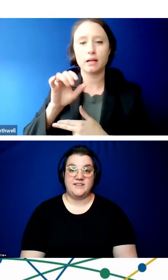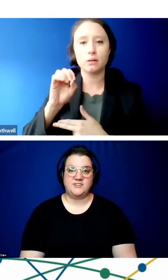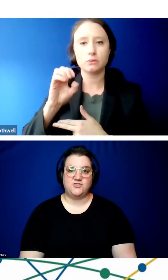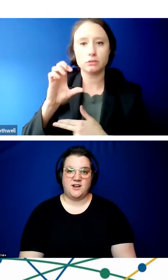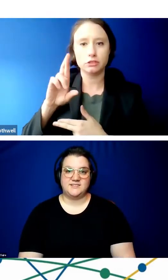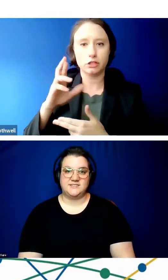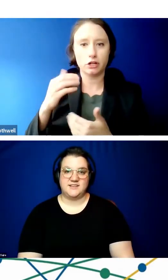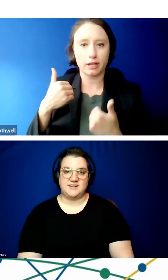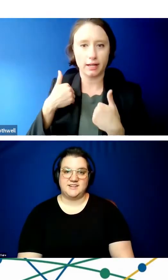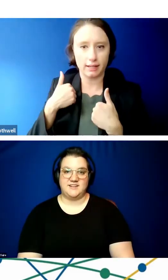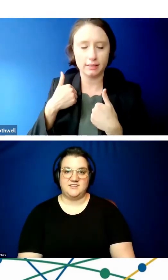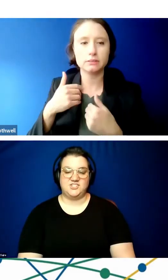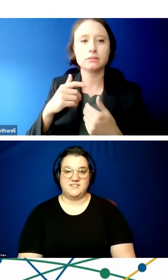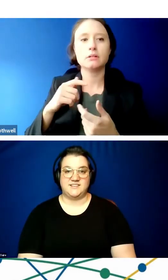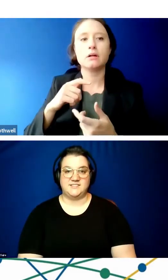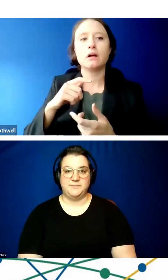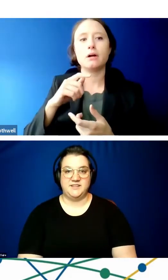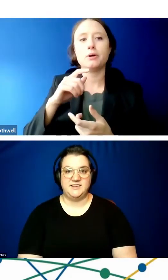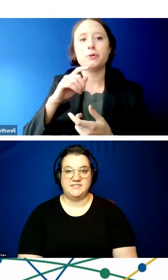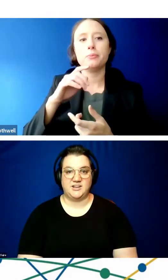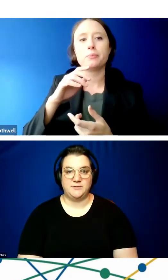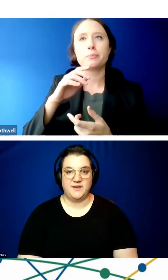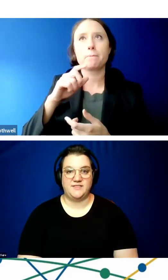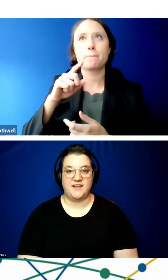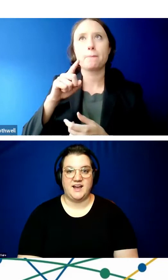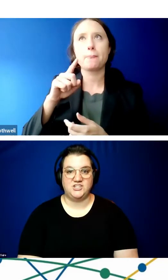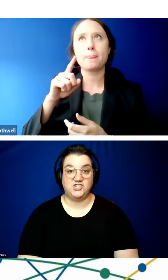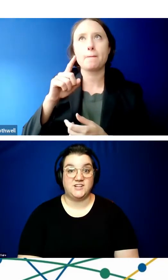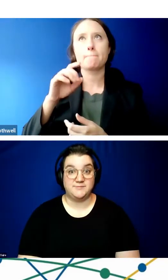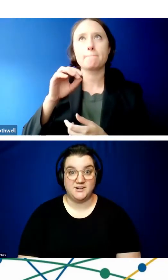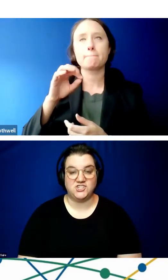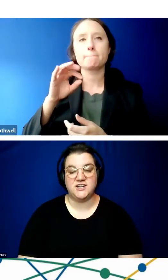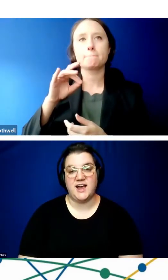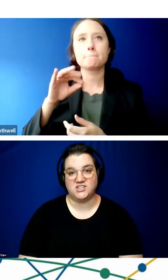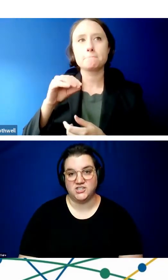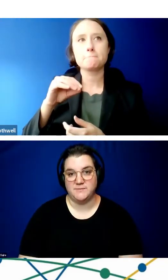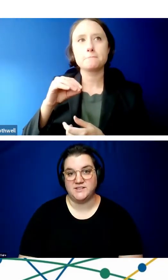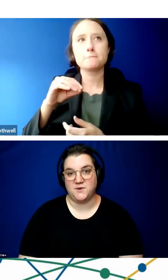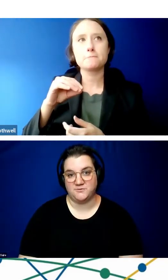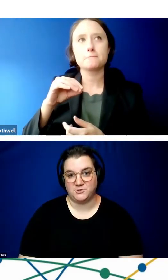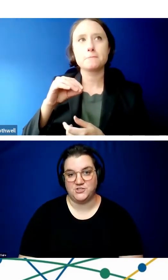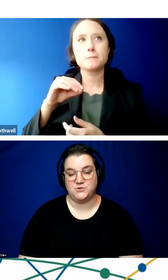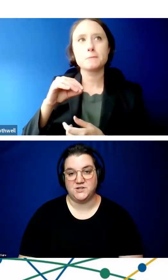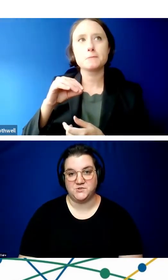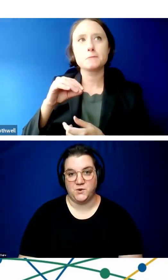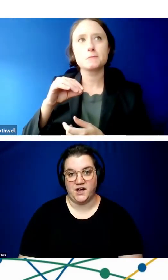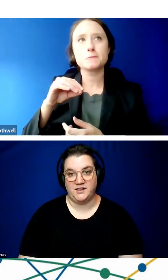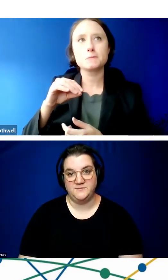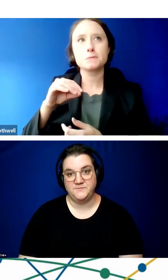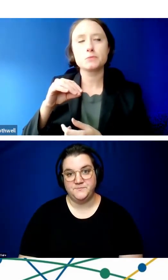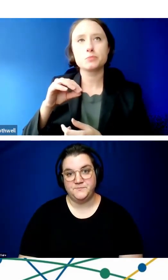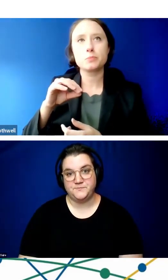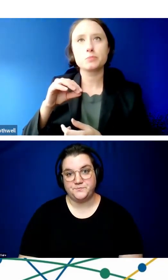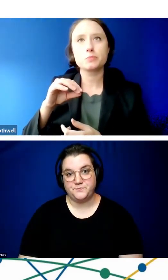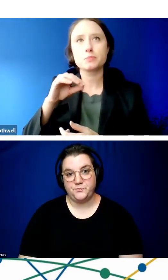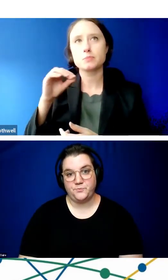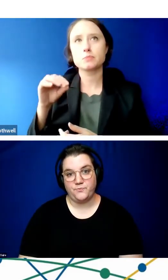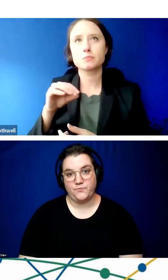The electronics technology accessibility document that I just mentioned actually makes reference to it as well.